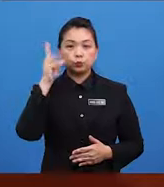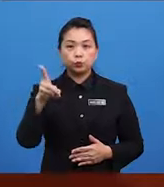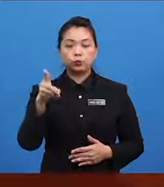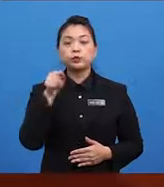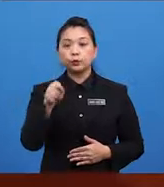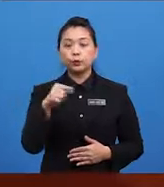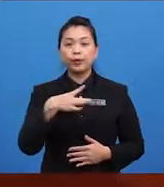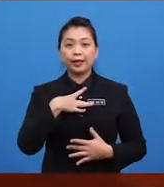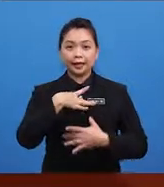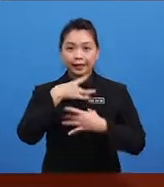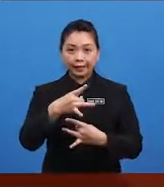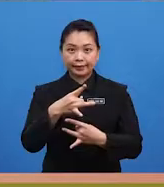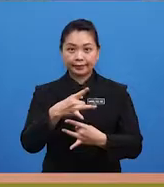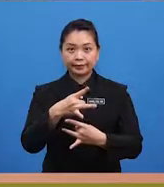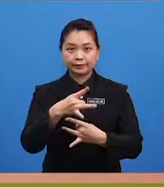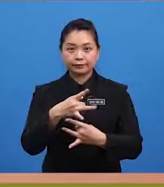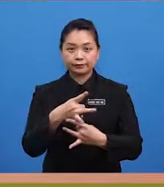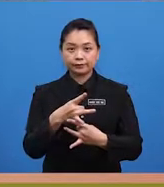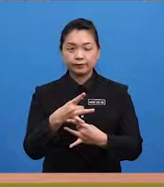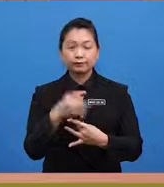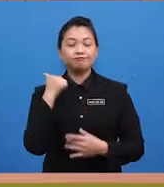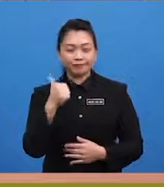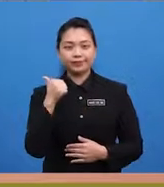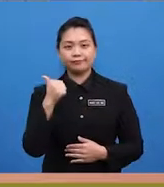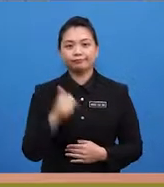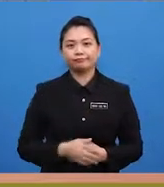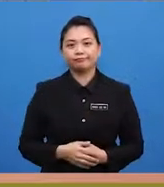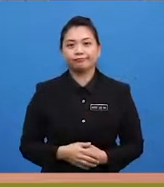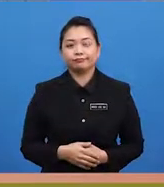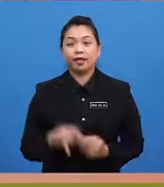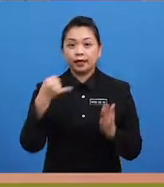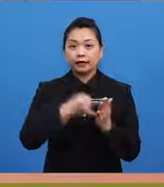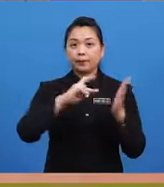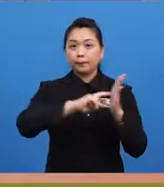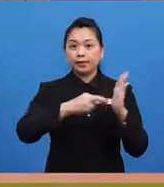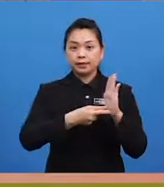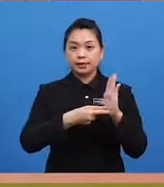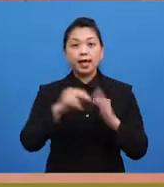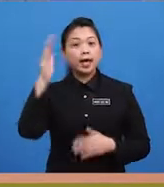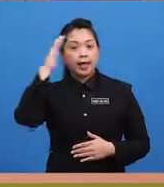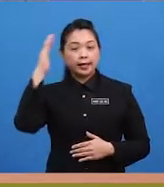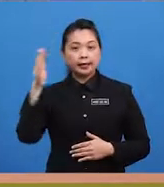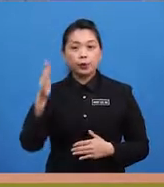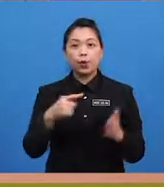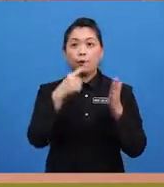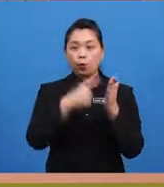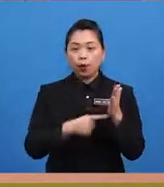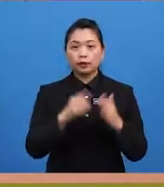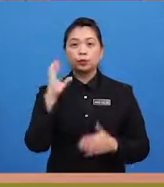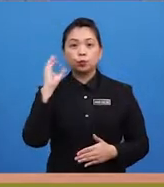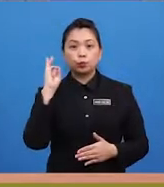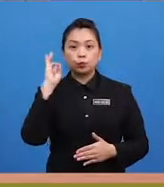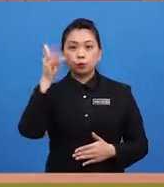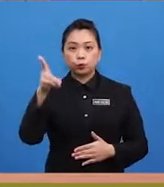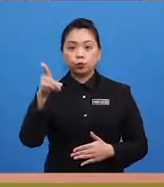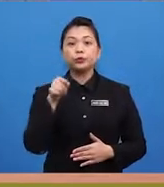what would you like? Brilliant! It means, hello, what would you want?